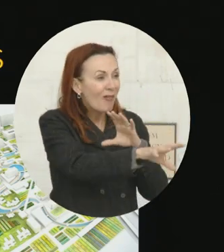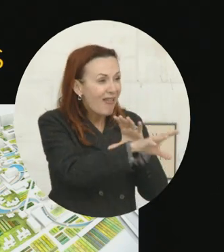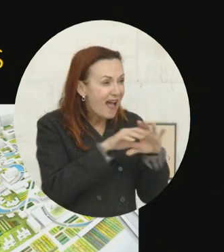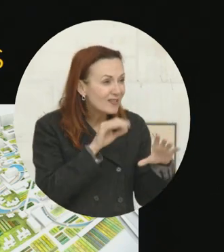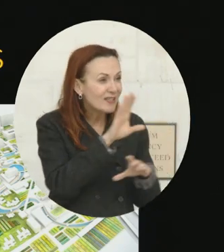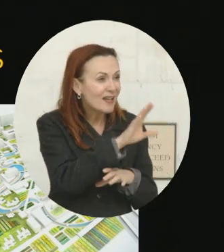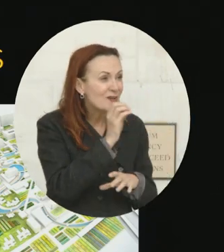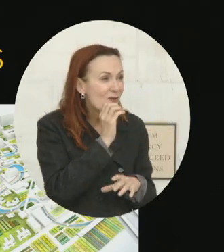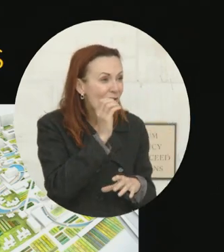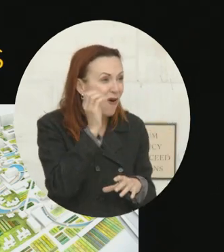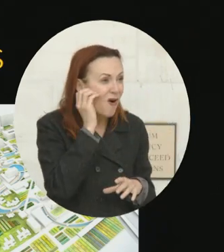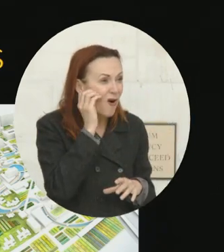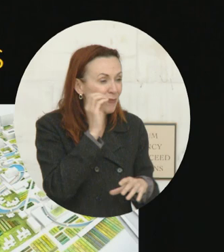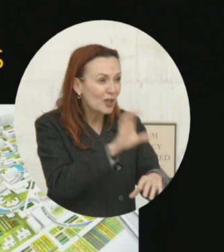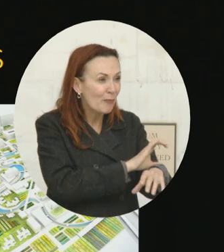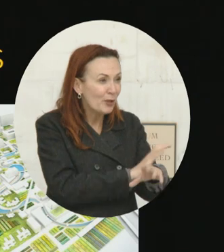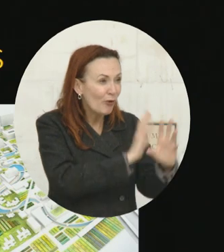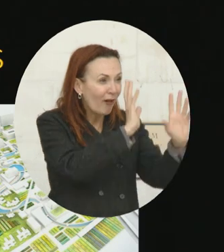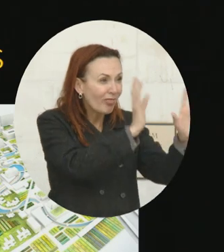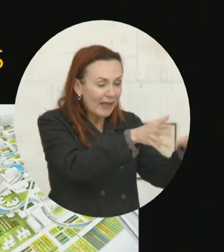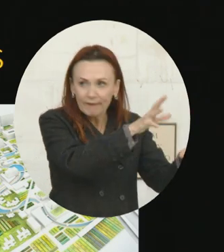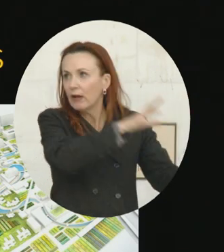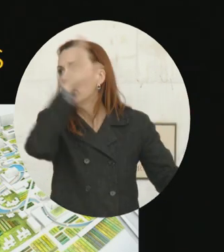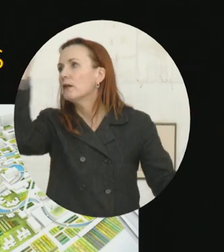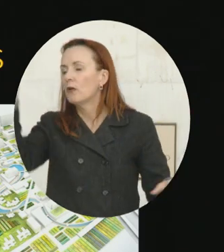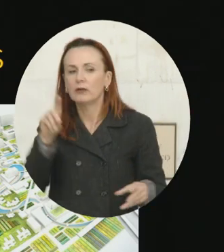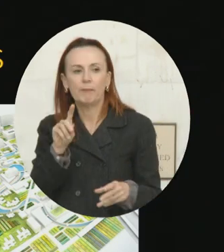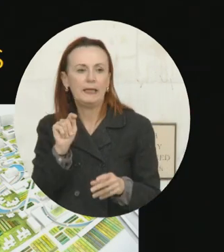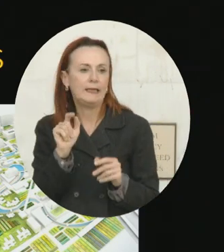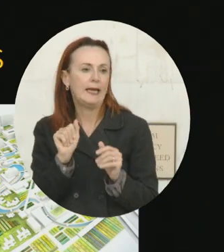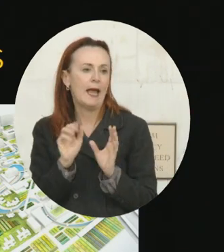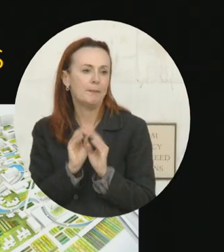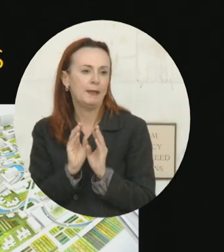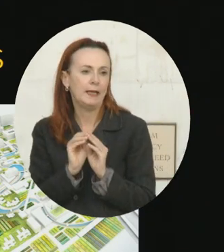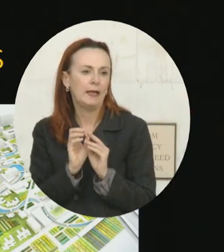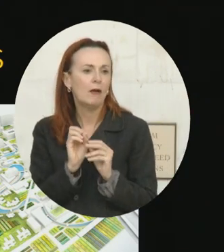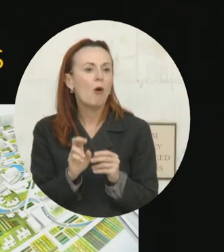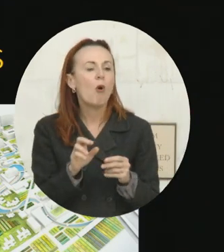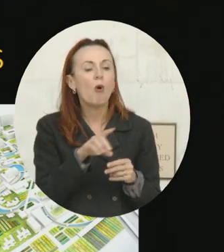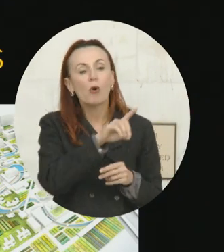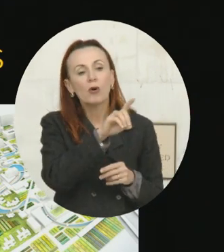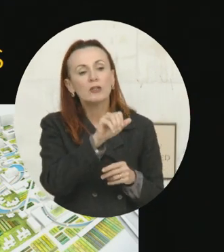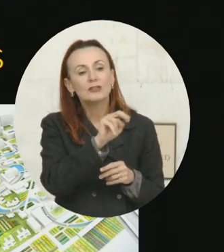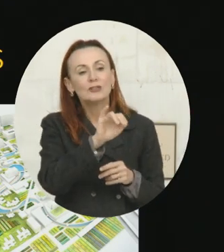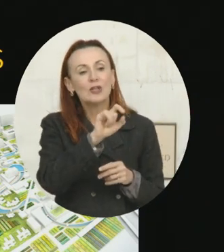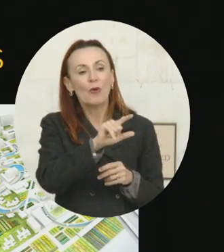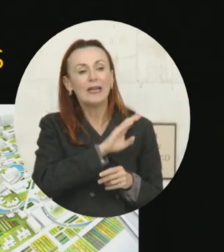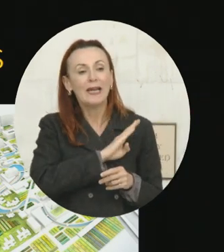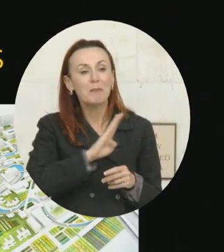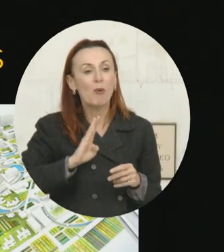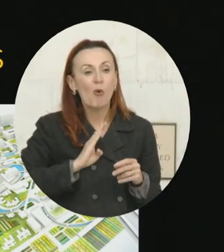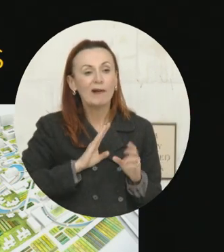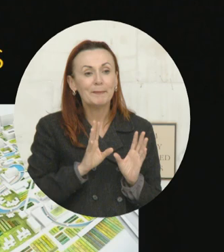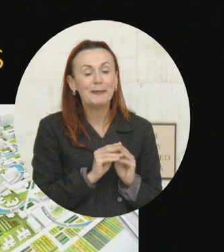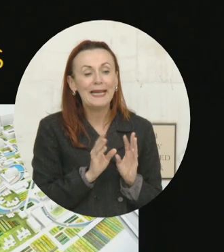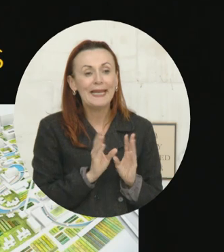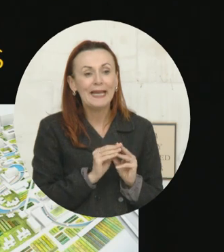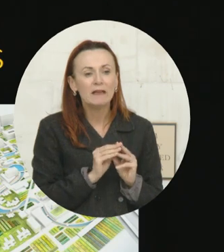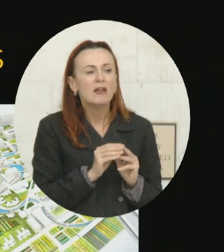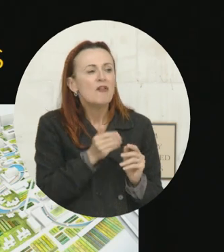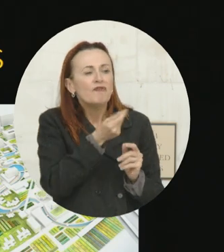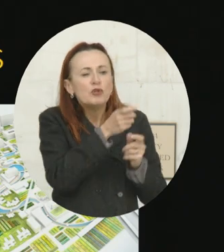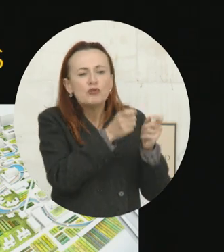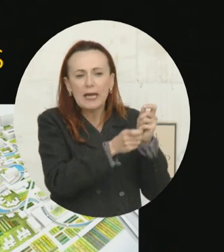screens, and out to a PTA meeting, to a zoning board meeting, to a local school board meeting? And we're finding very simple tweaks can make a big difference.